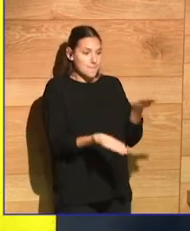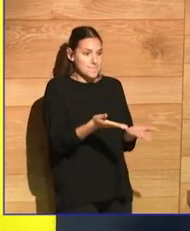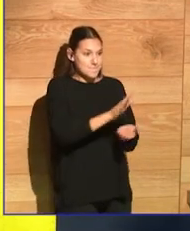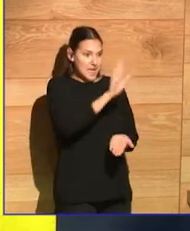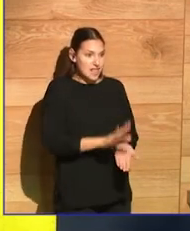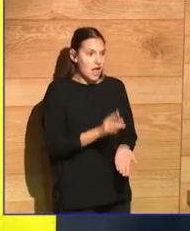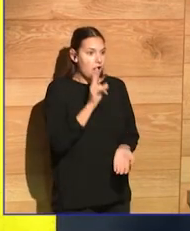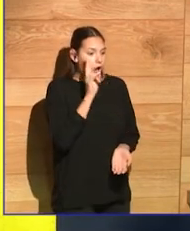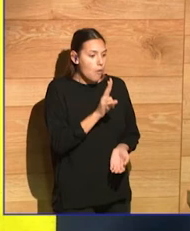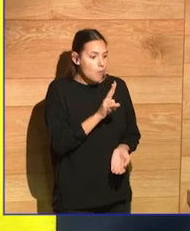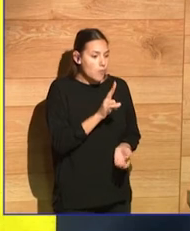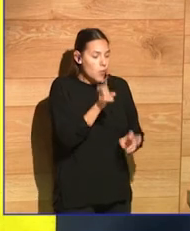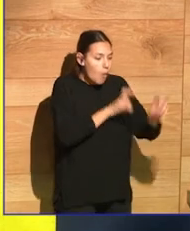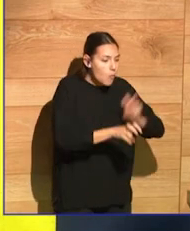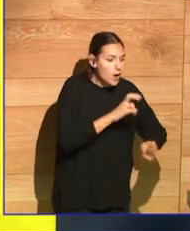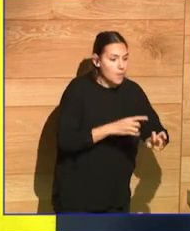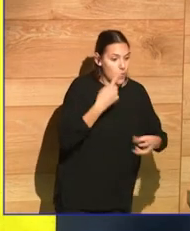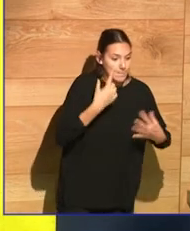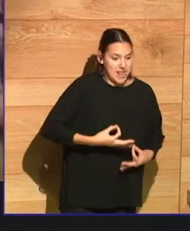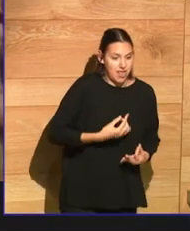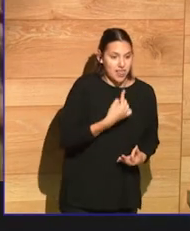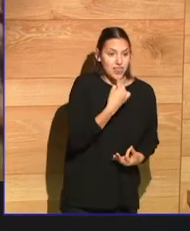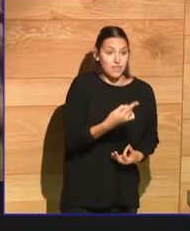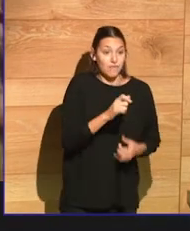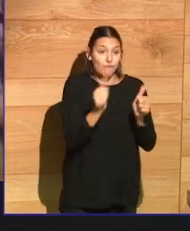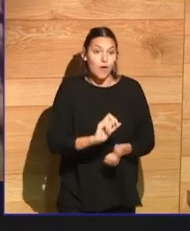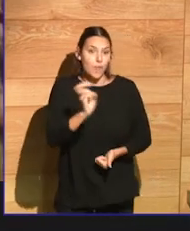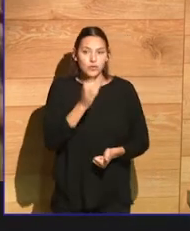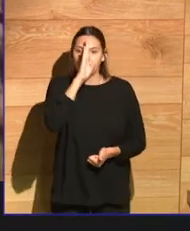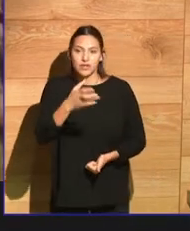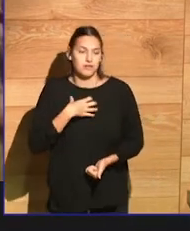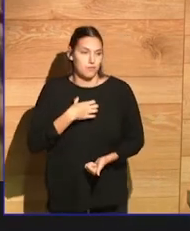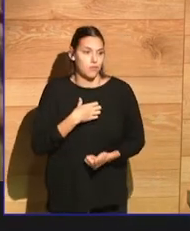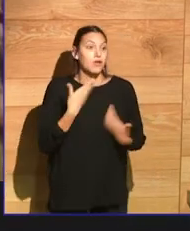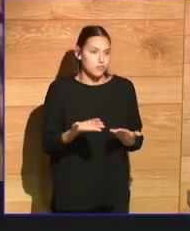into the metaphors of society to speak the truth that we wouldn't be able to say otherwise.